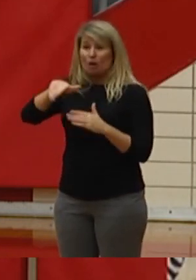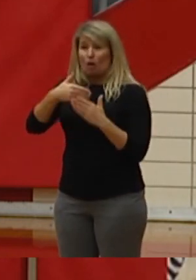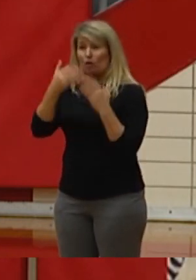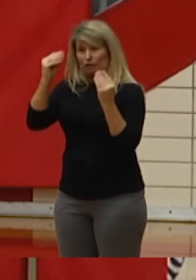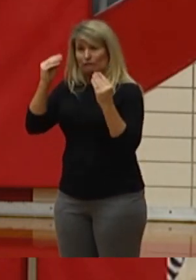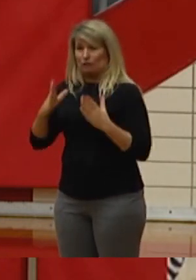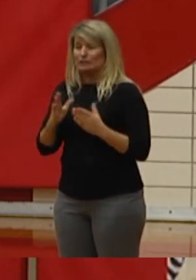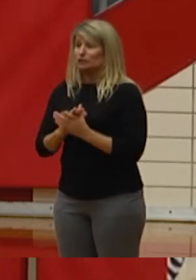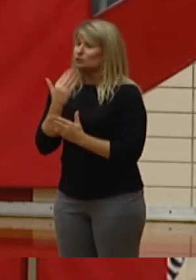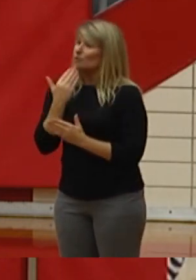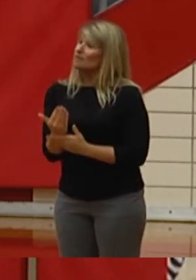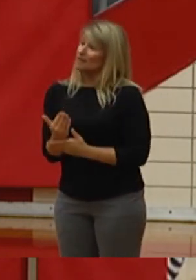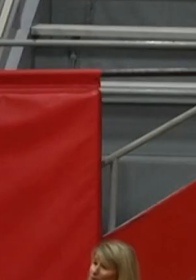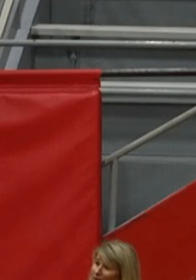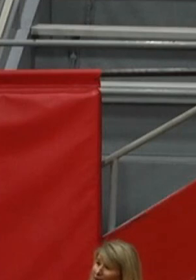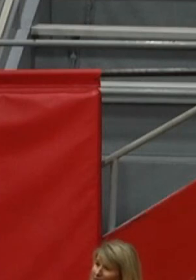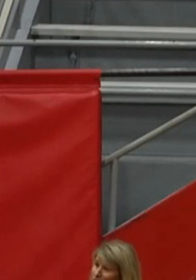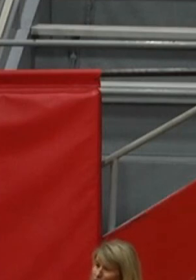and have a great day.